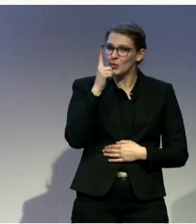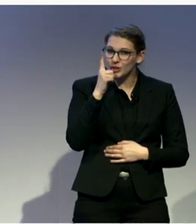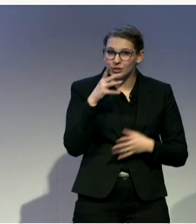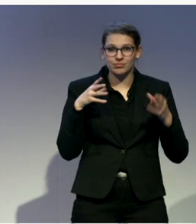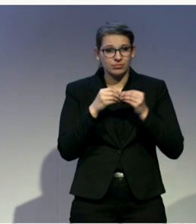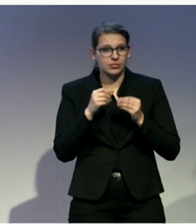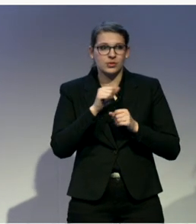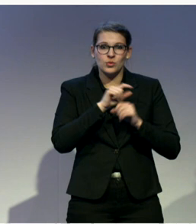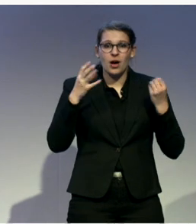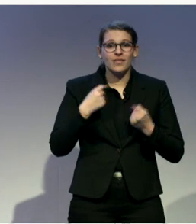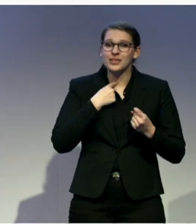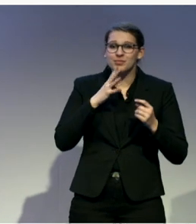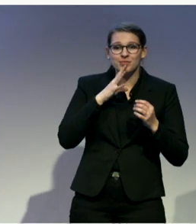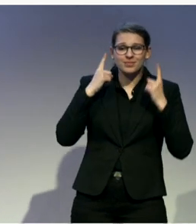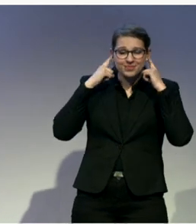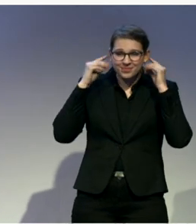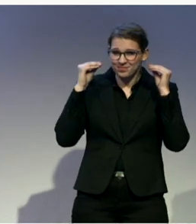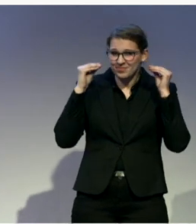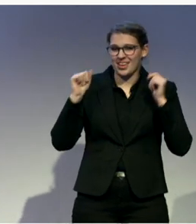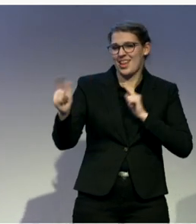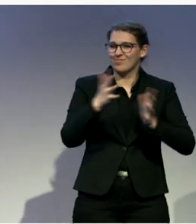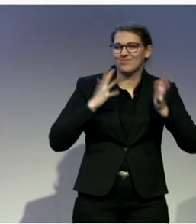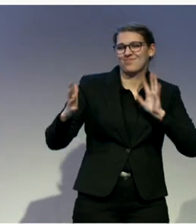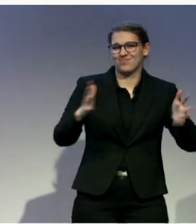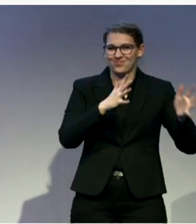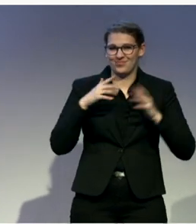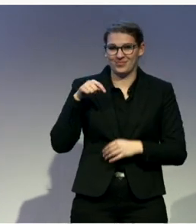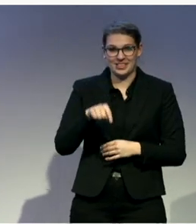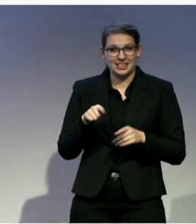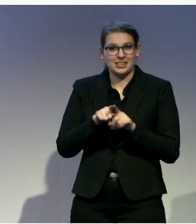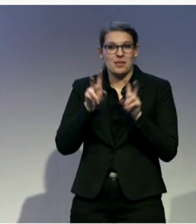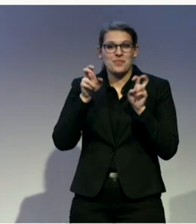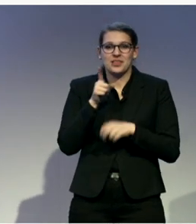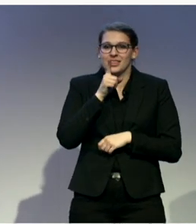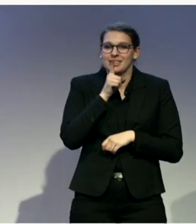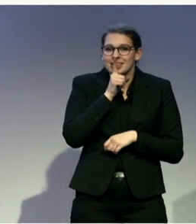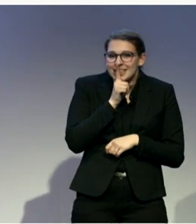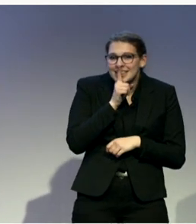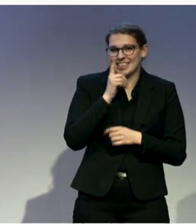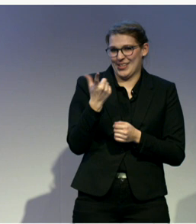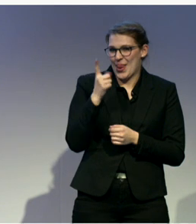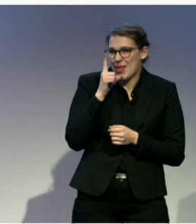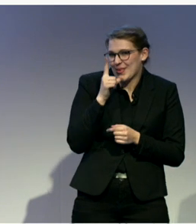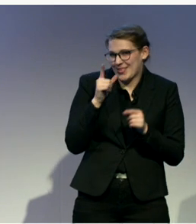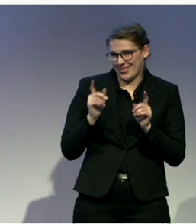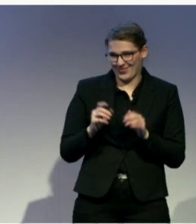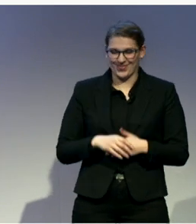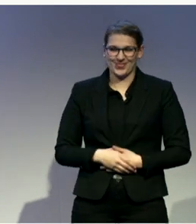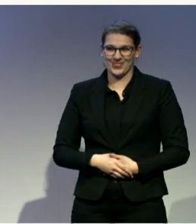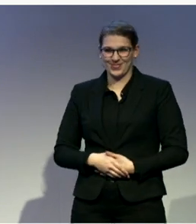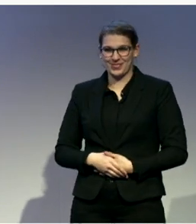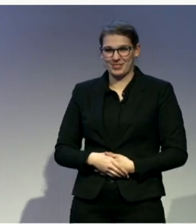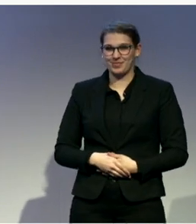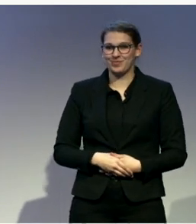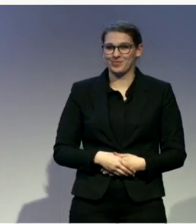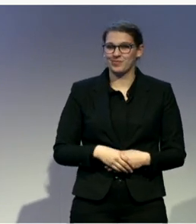we do try to make sure that in every event, in every big meeting, there is